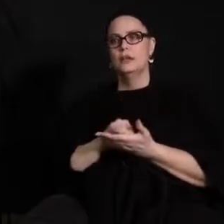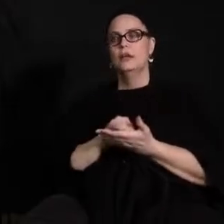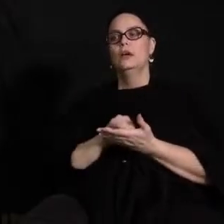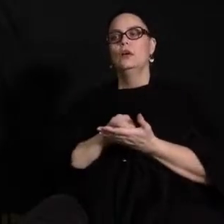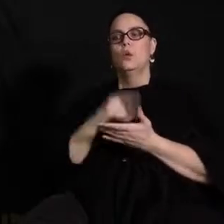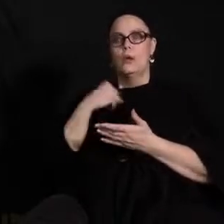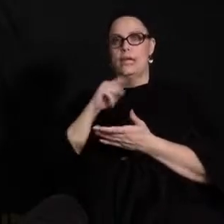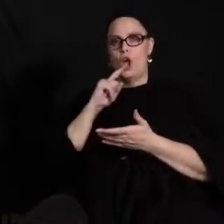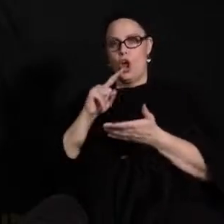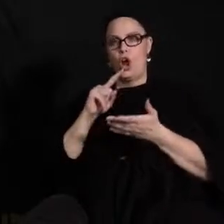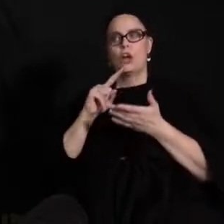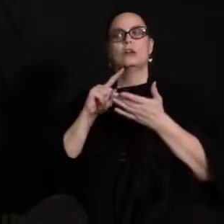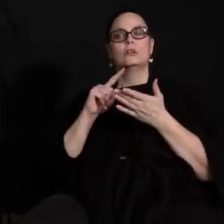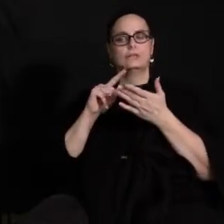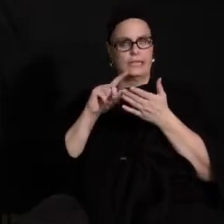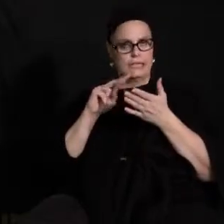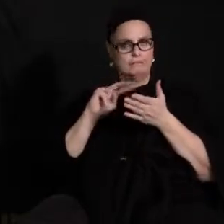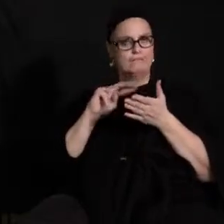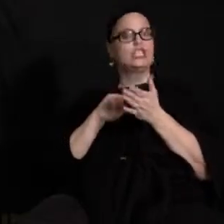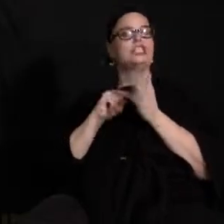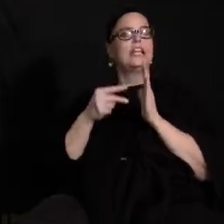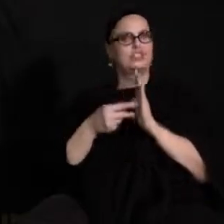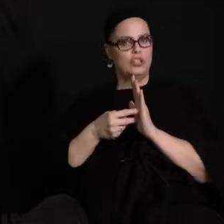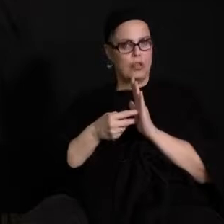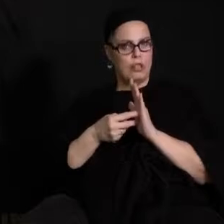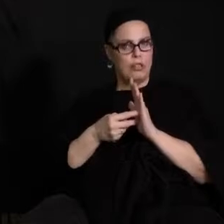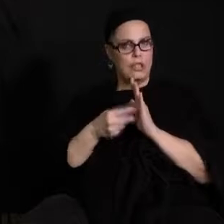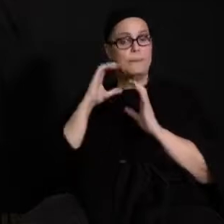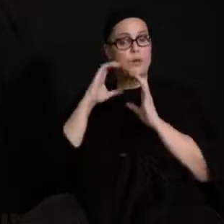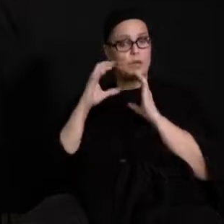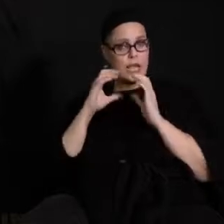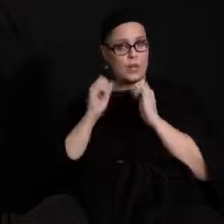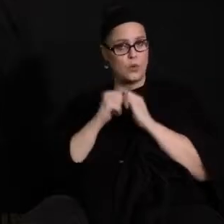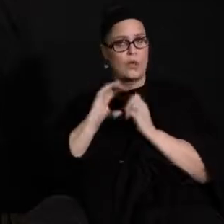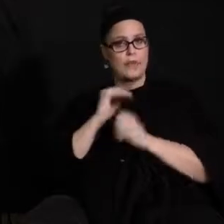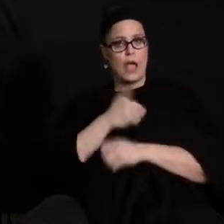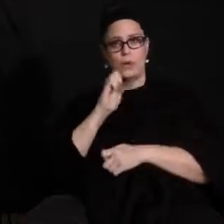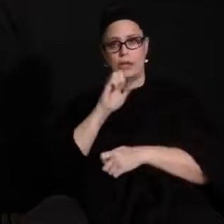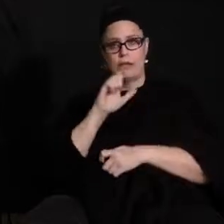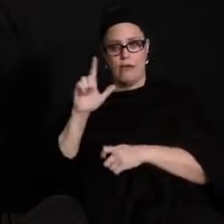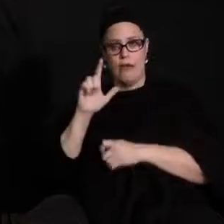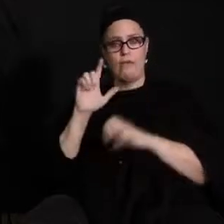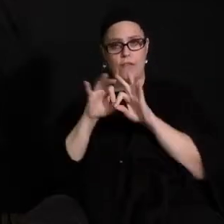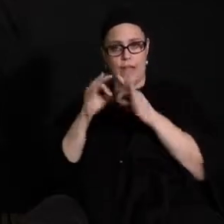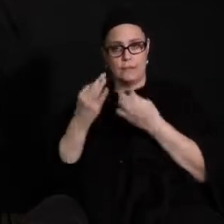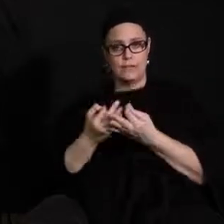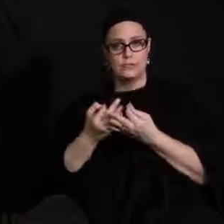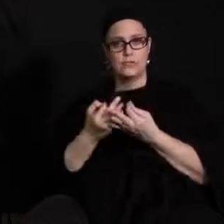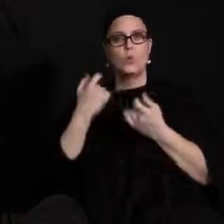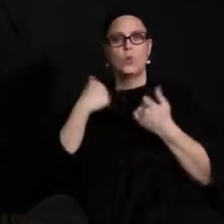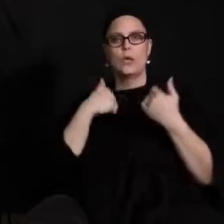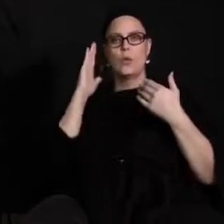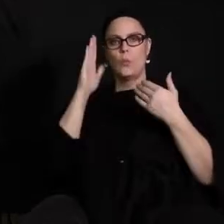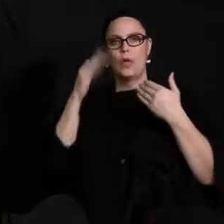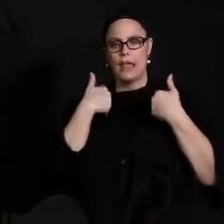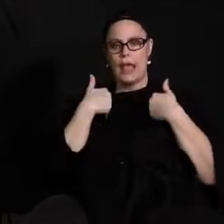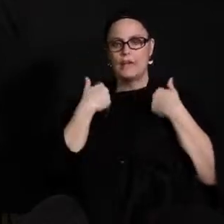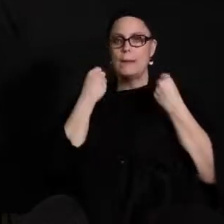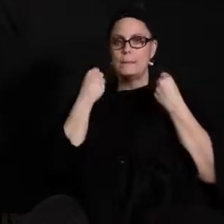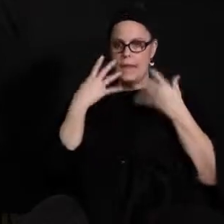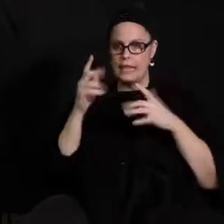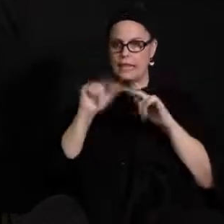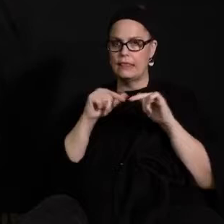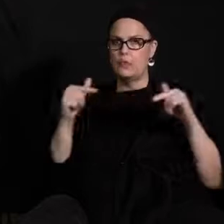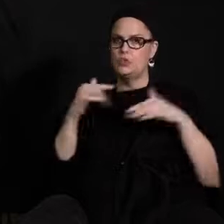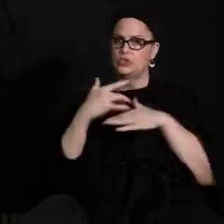families so all of our translations and information that is coming out is in a number of languages to help and support that we